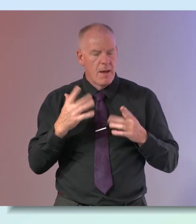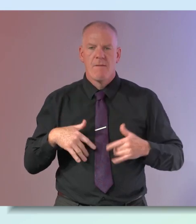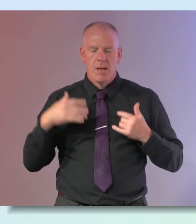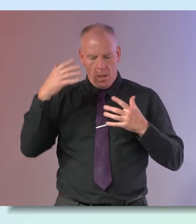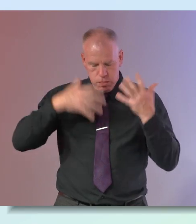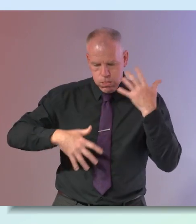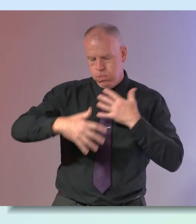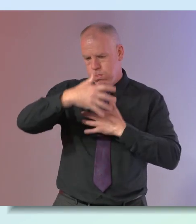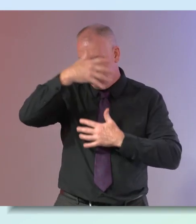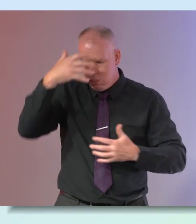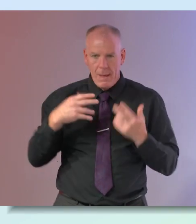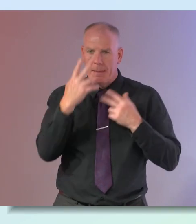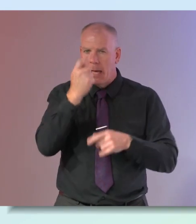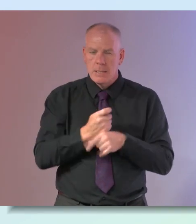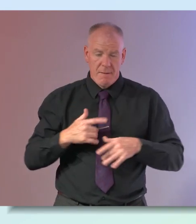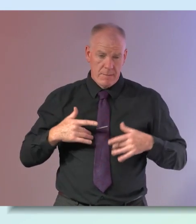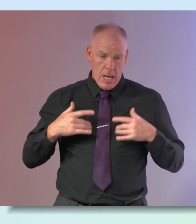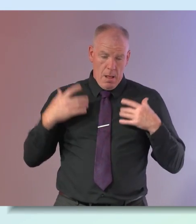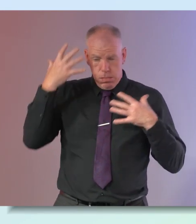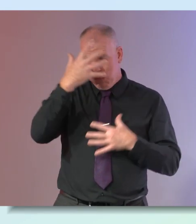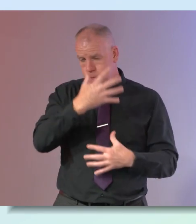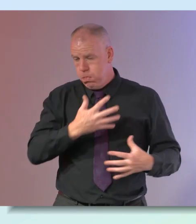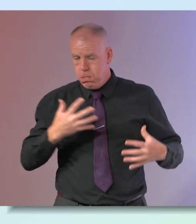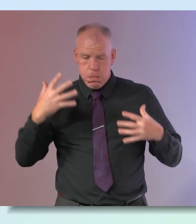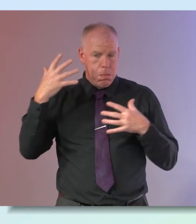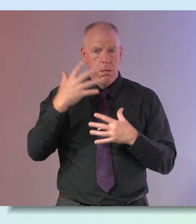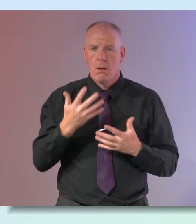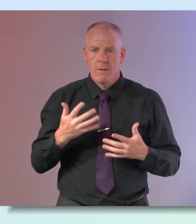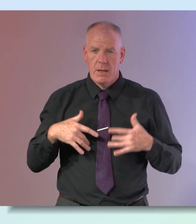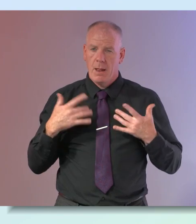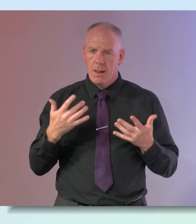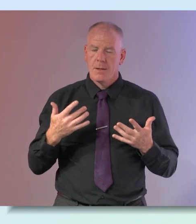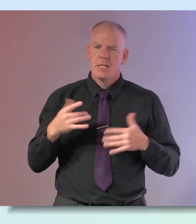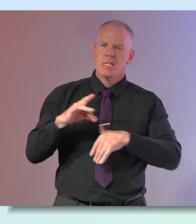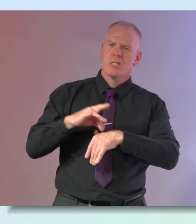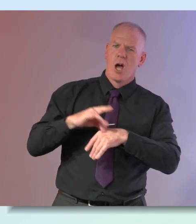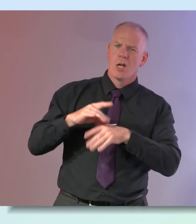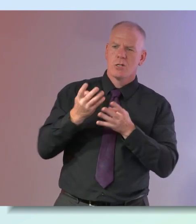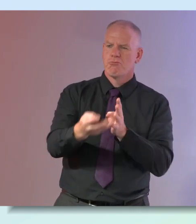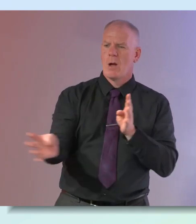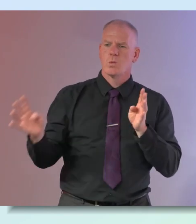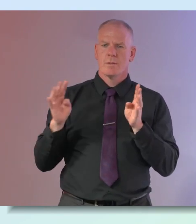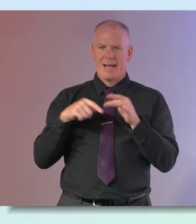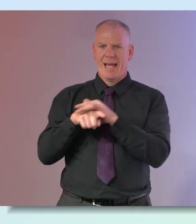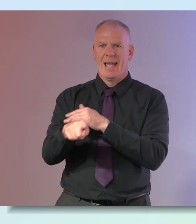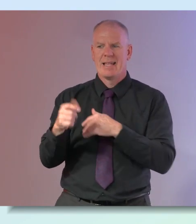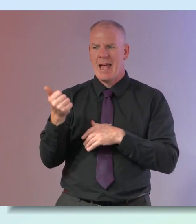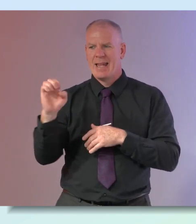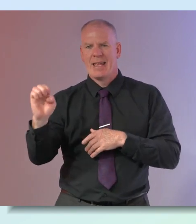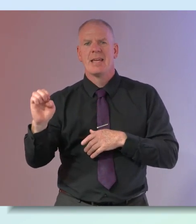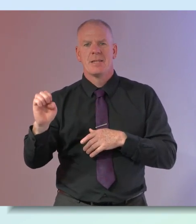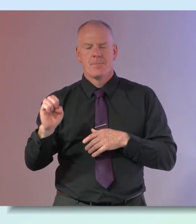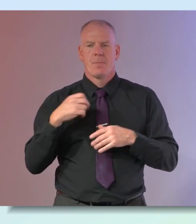this was at night i could feel this flowing sensation so when i had the doctors around the bed when i went into casualty as i was